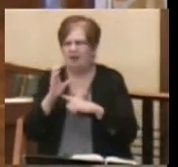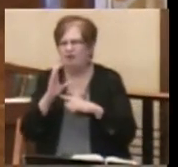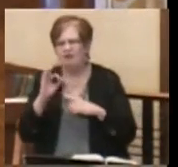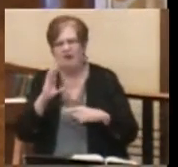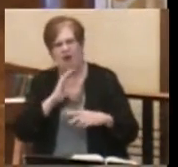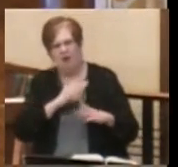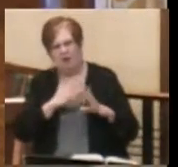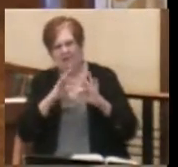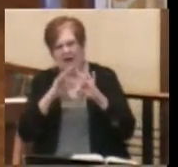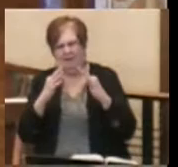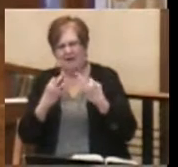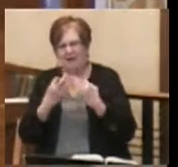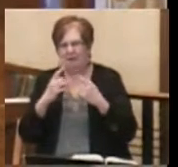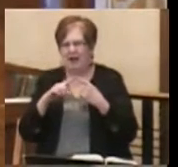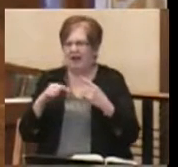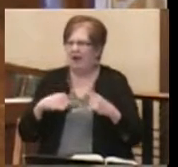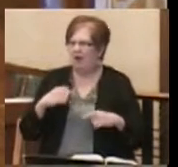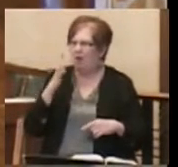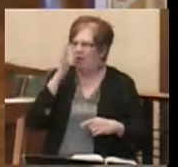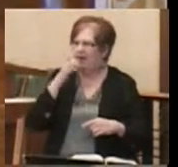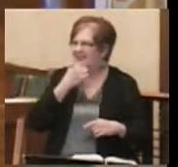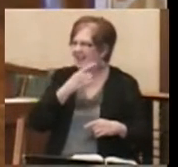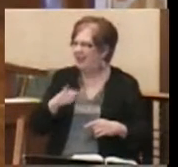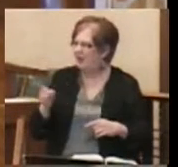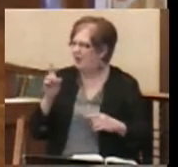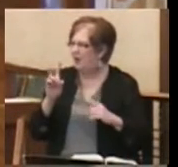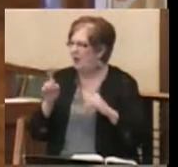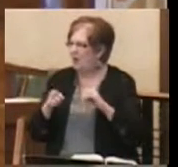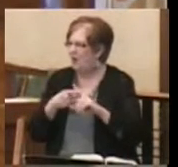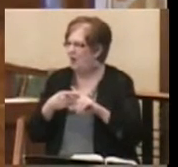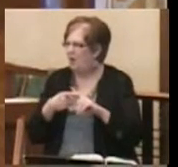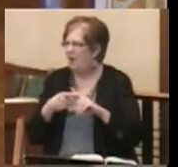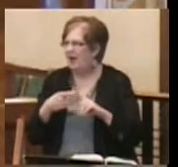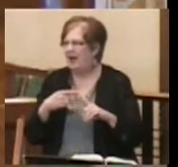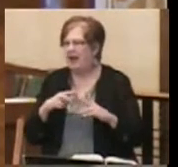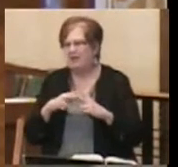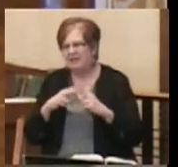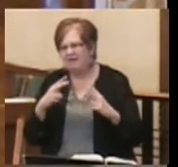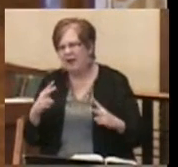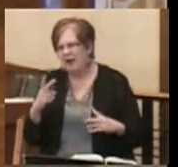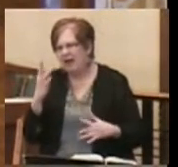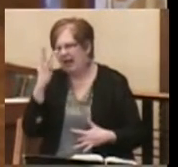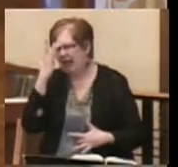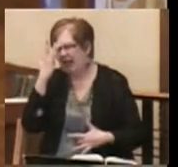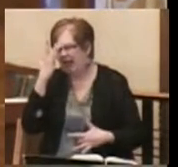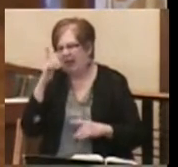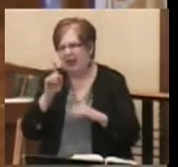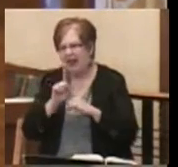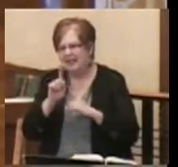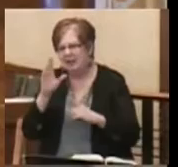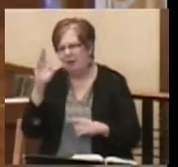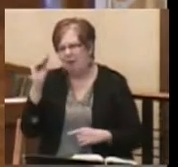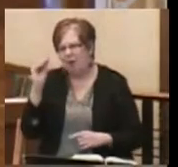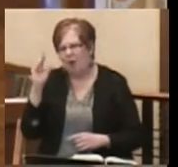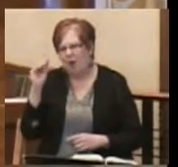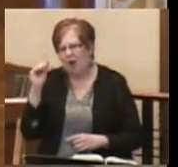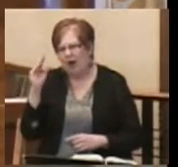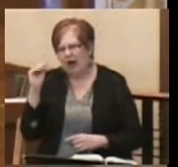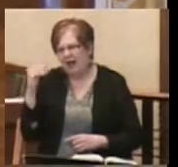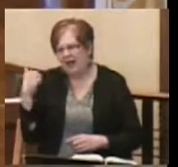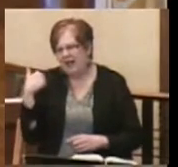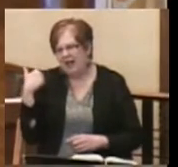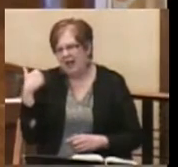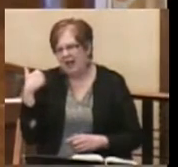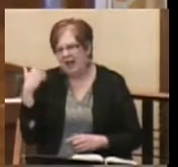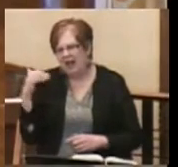family. But I will tell you that when I was gravely ill as a little boy, as a